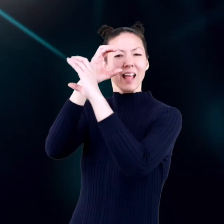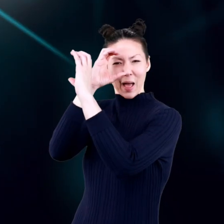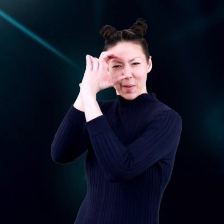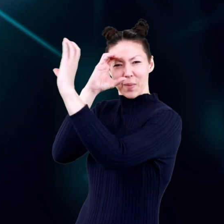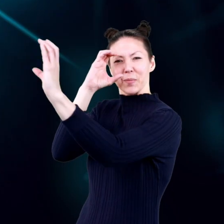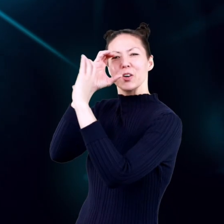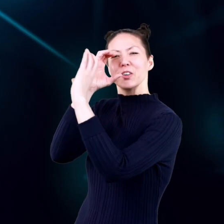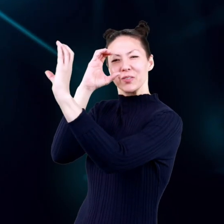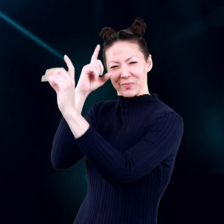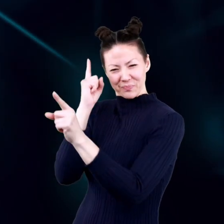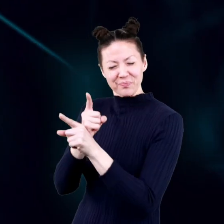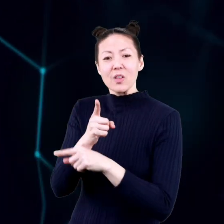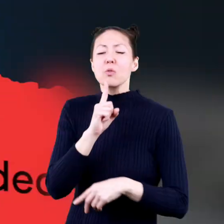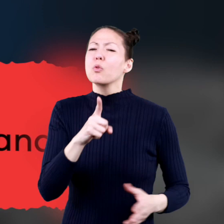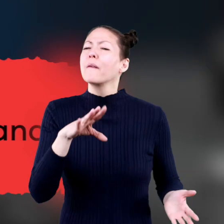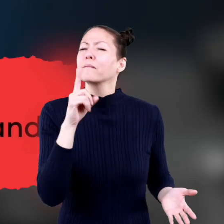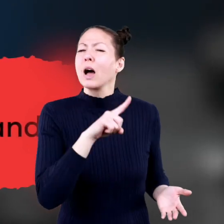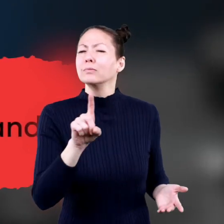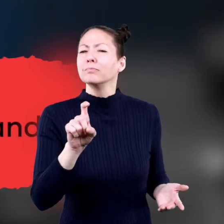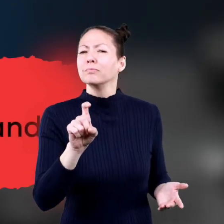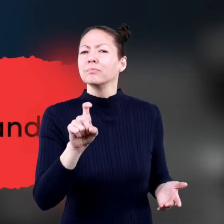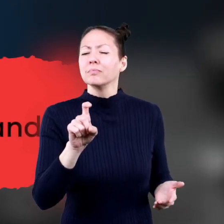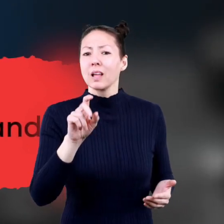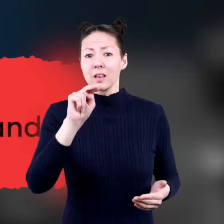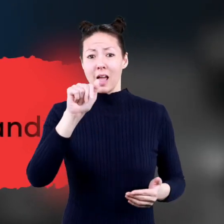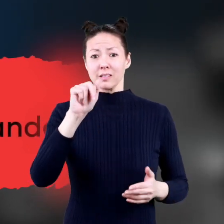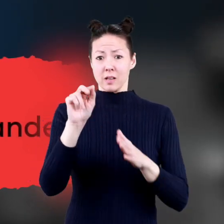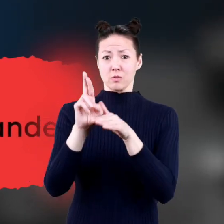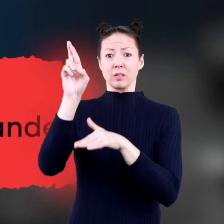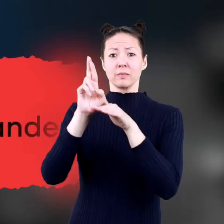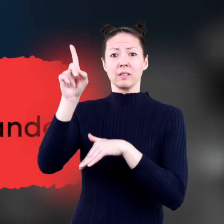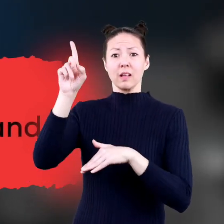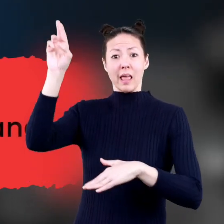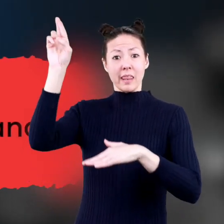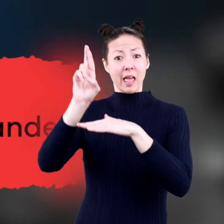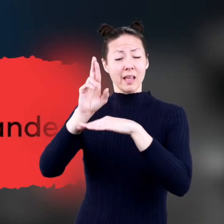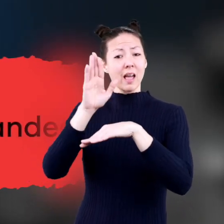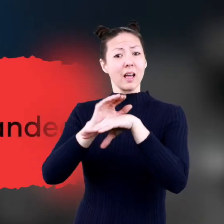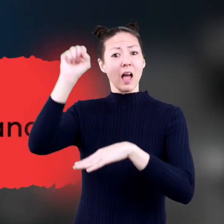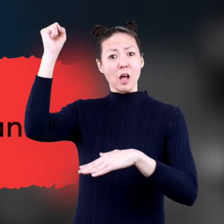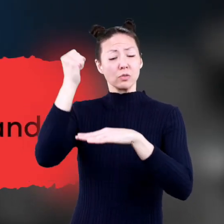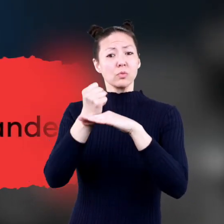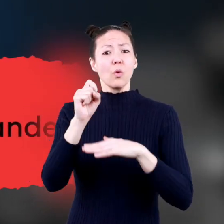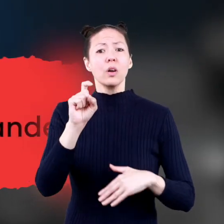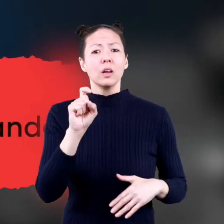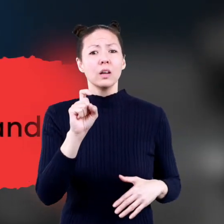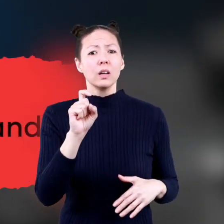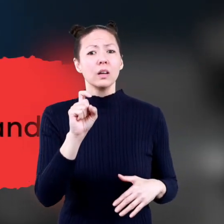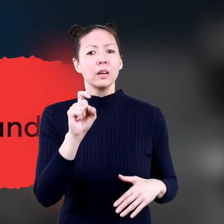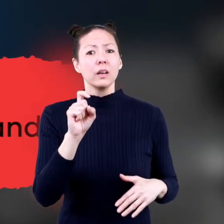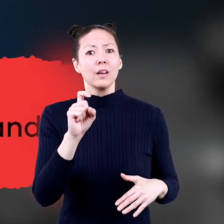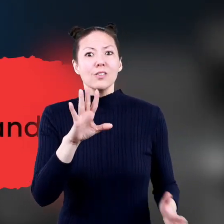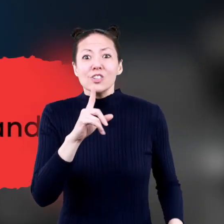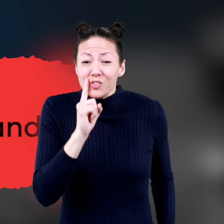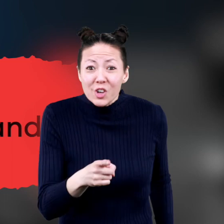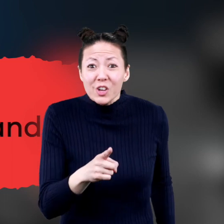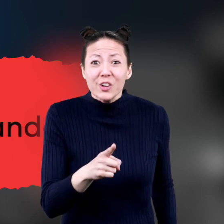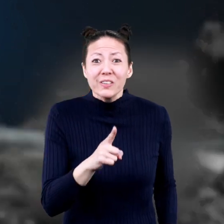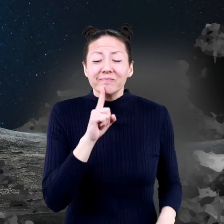A telescope! True or false? NASA spacecrafts have landed on asteroids.